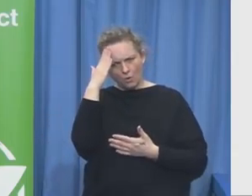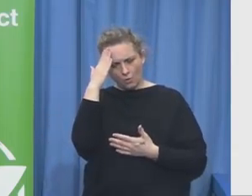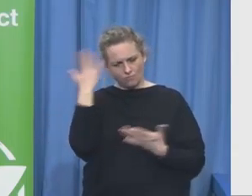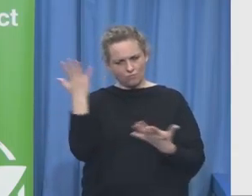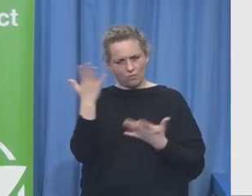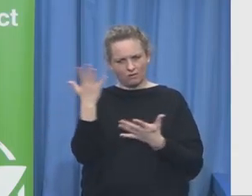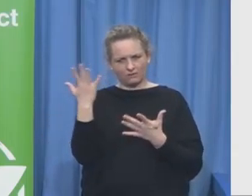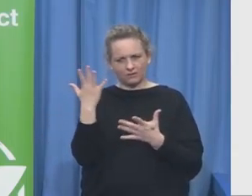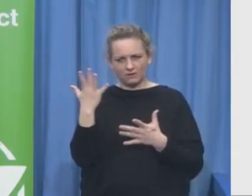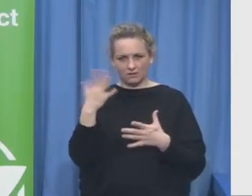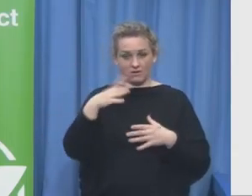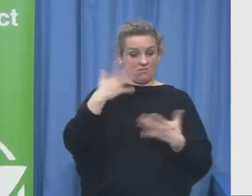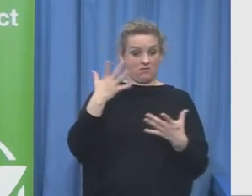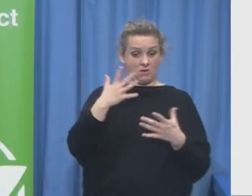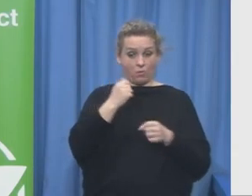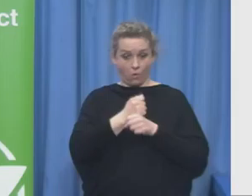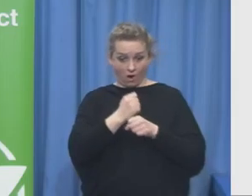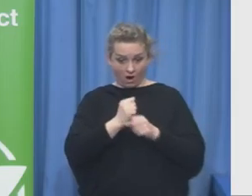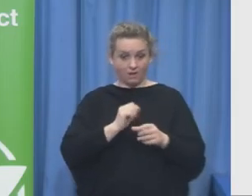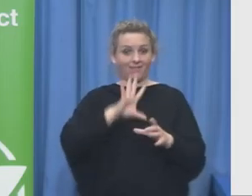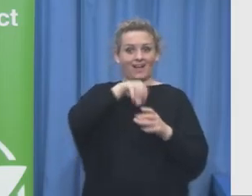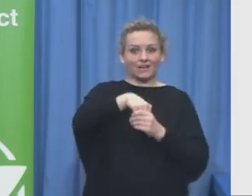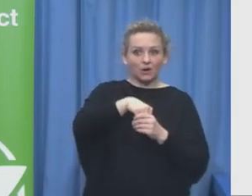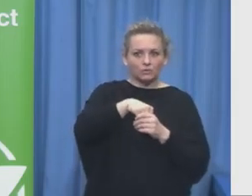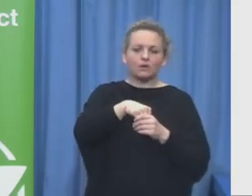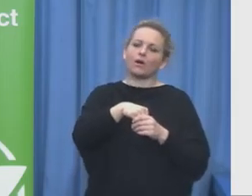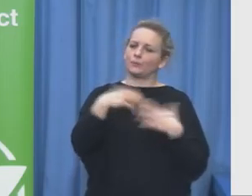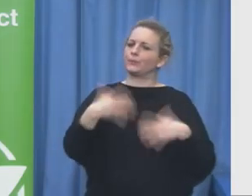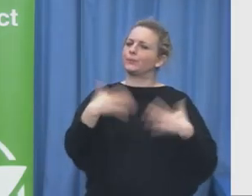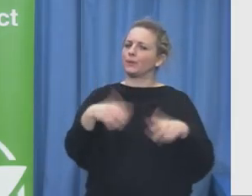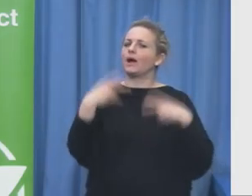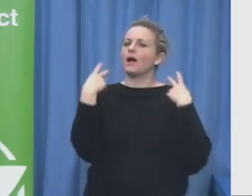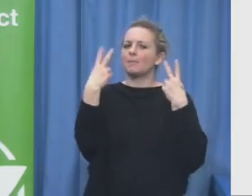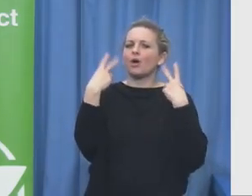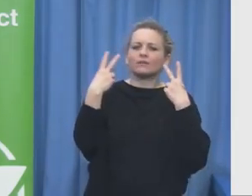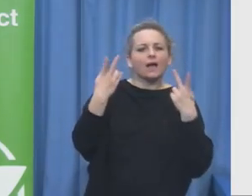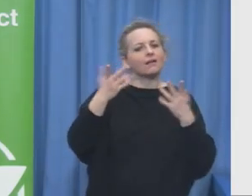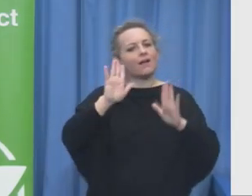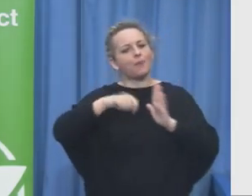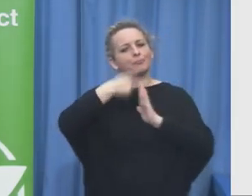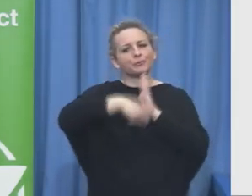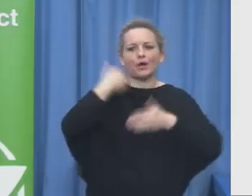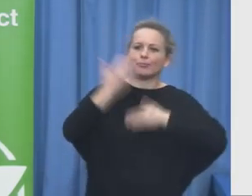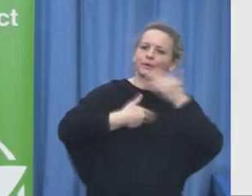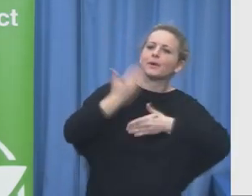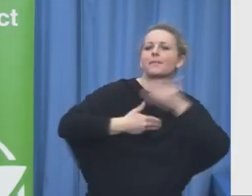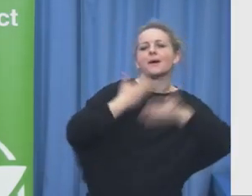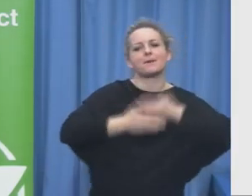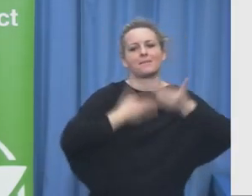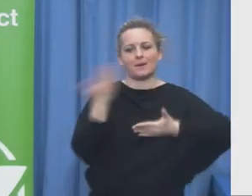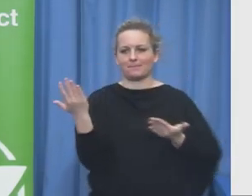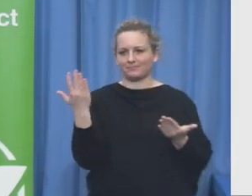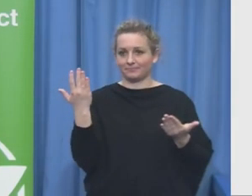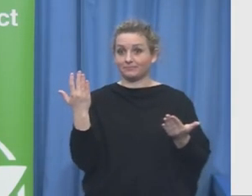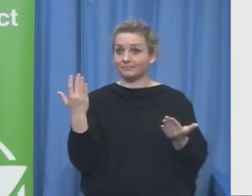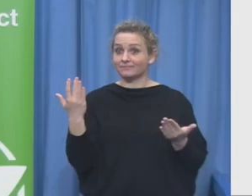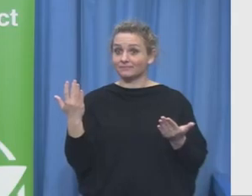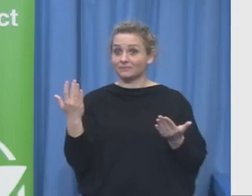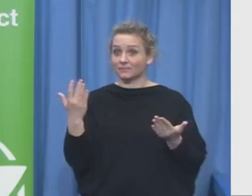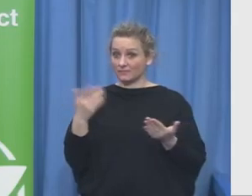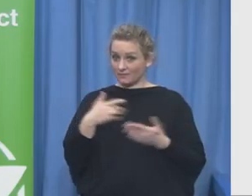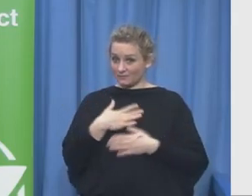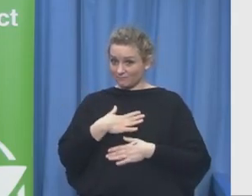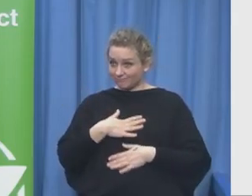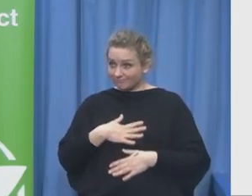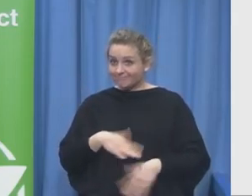and best practices so I would like to you know invite all of you to join like today the